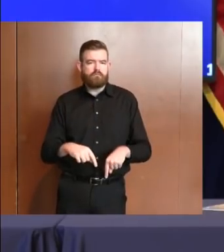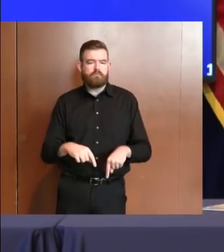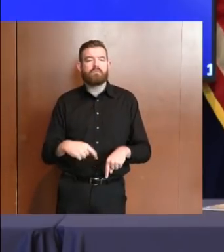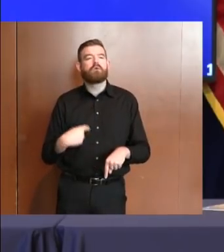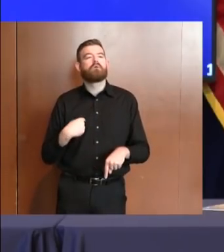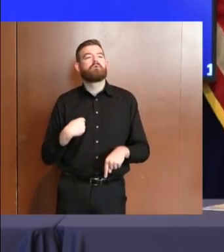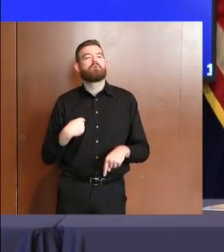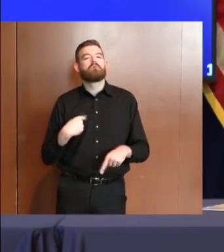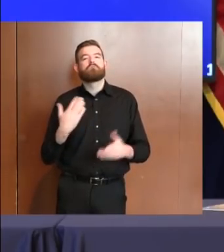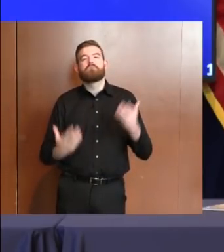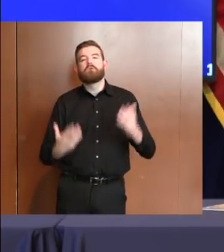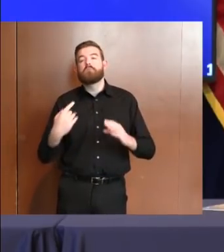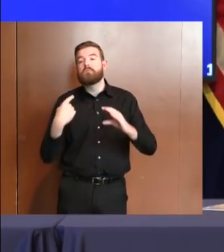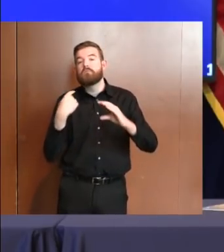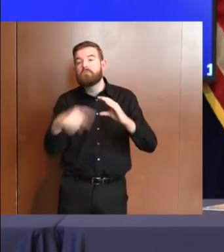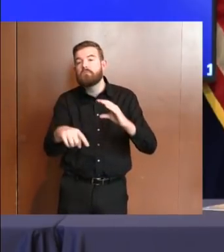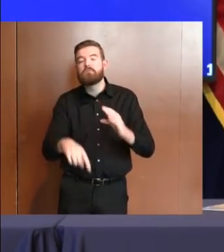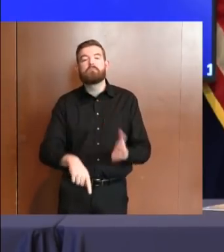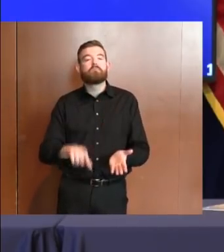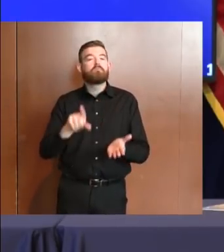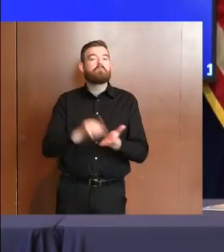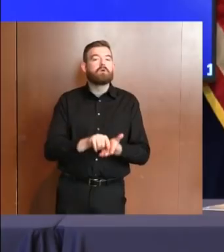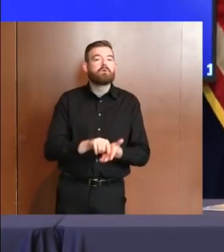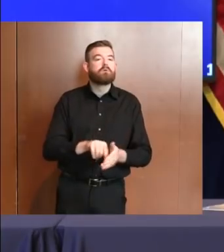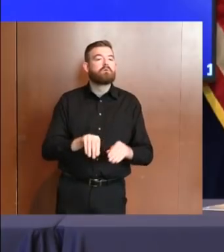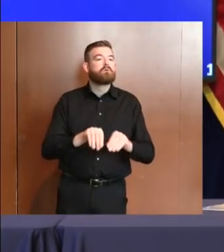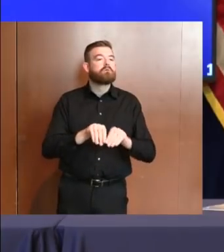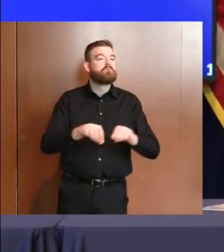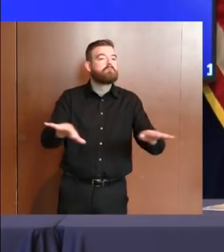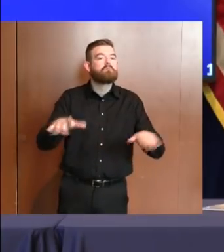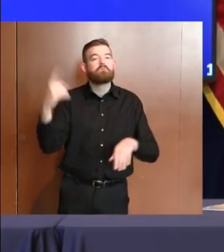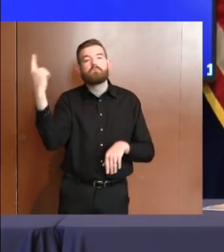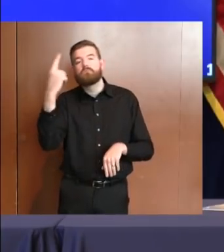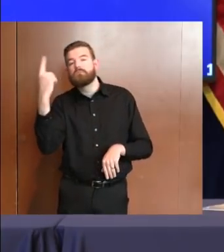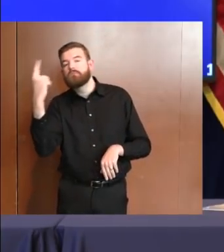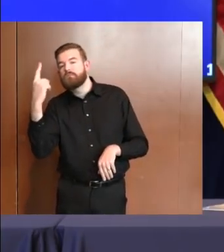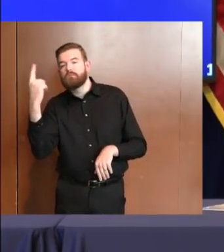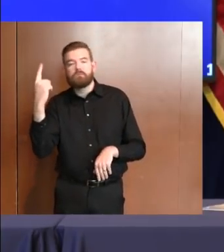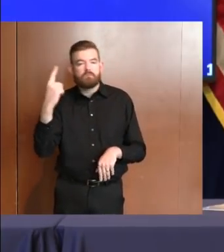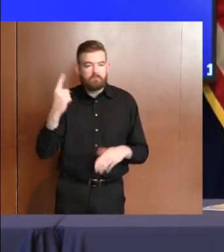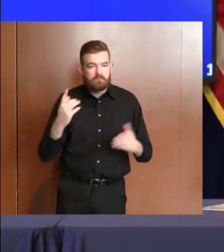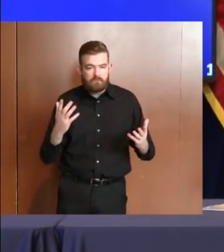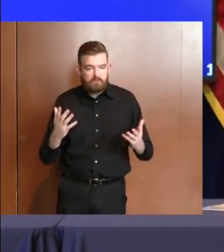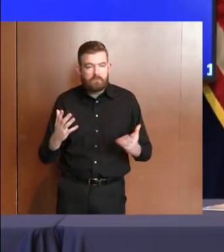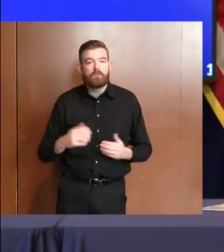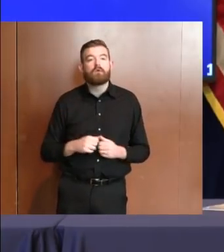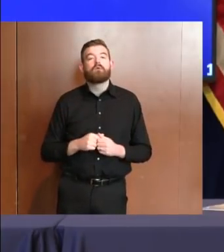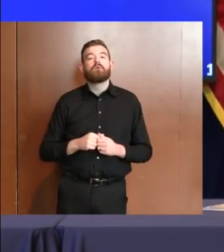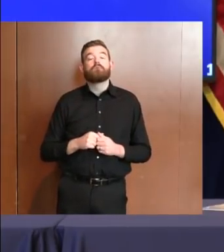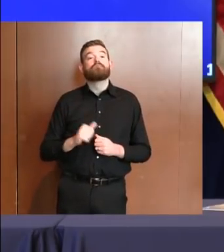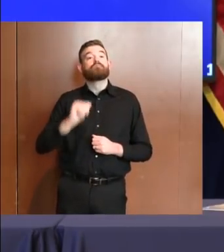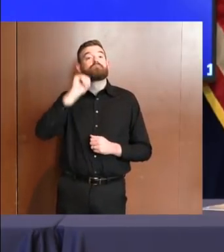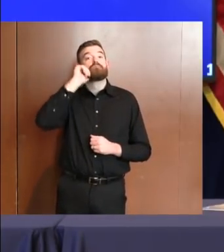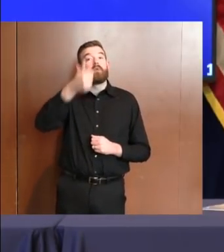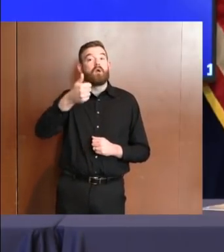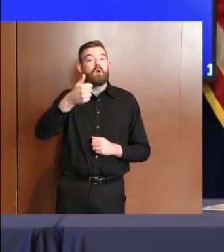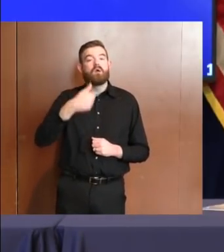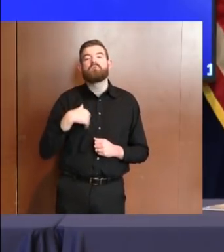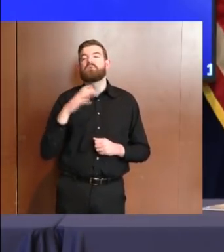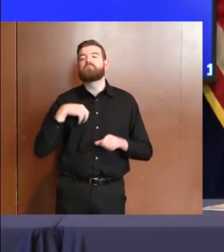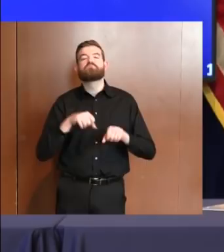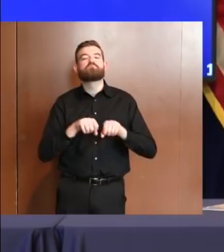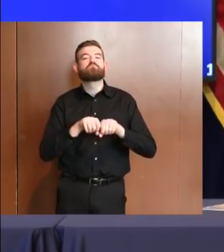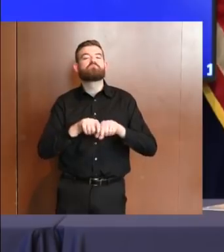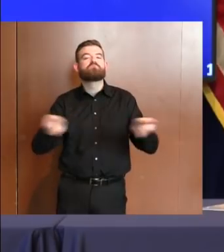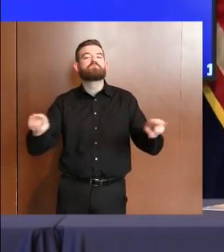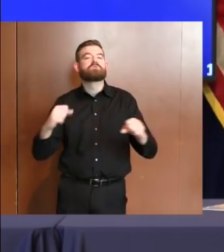numbers and any other news that we have to report, because of a